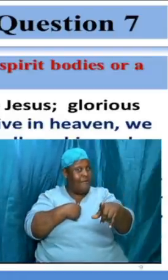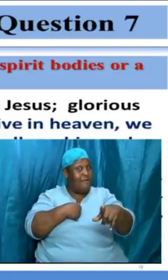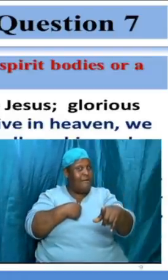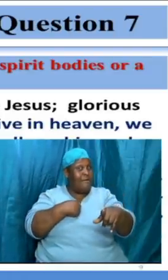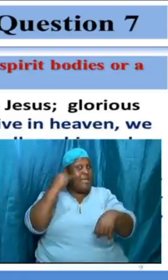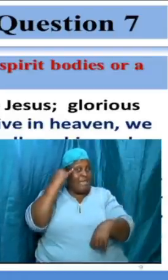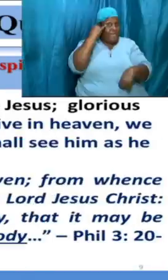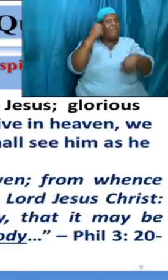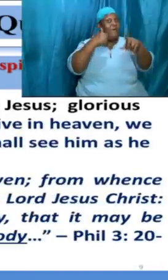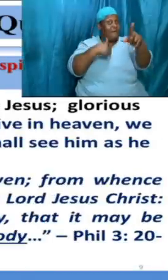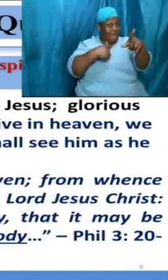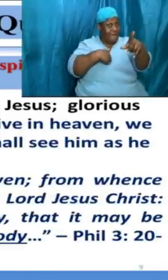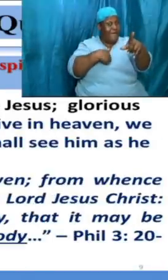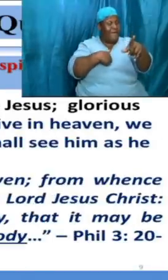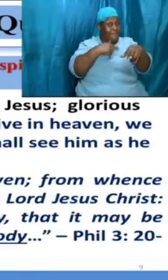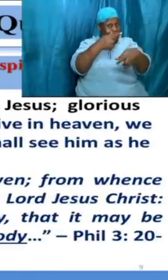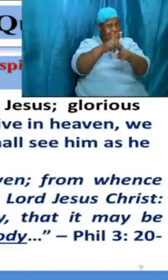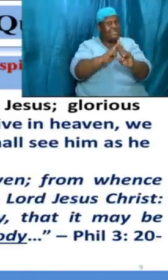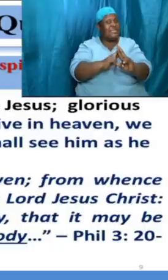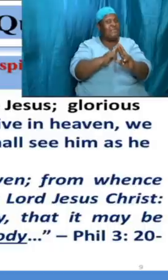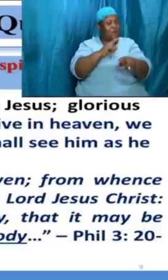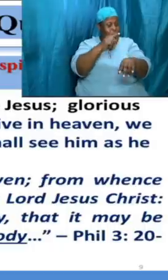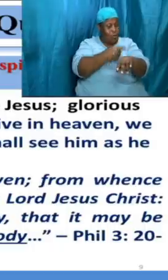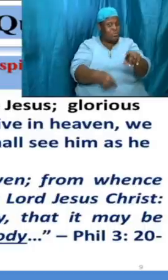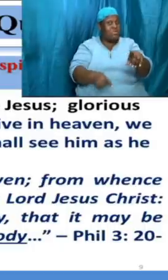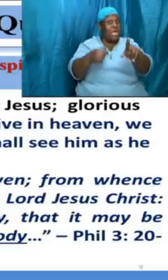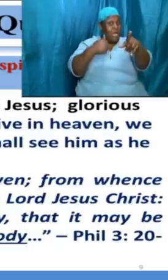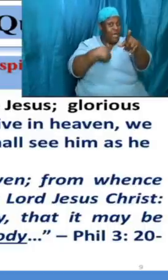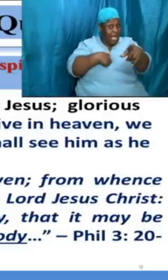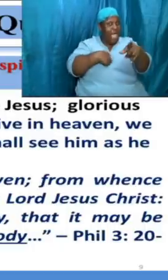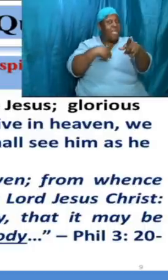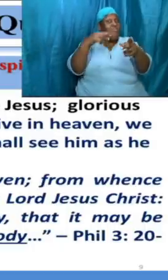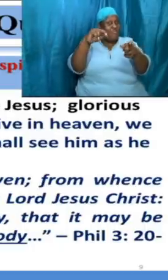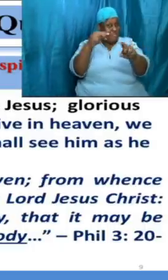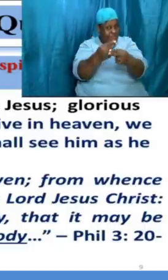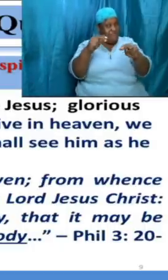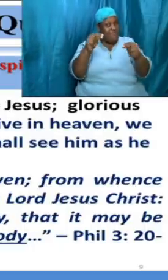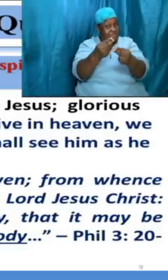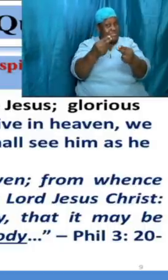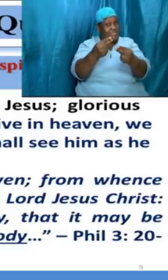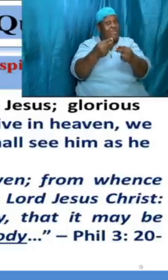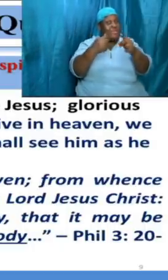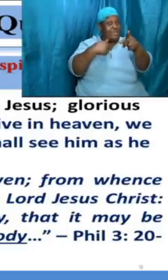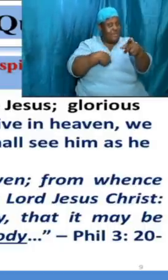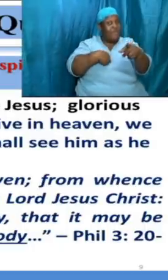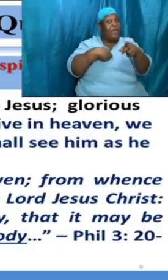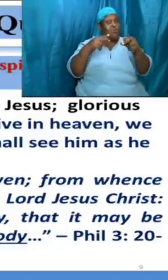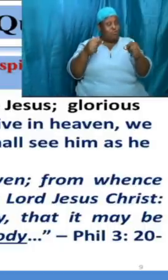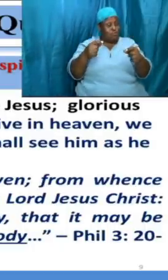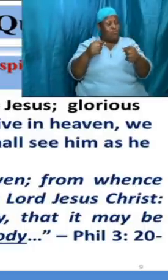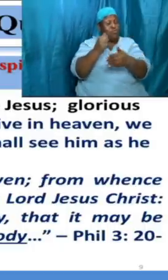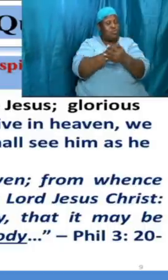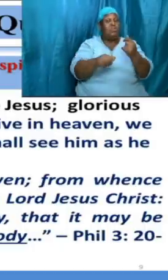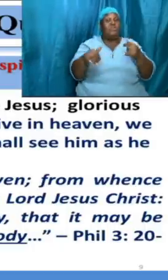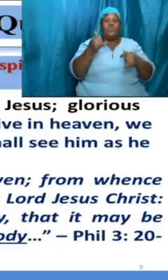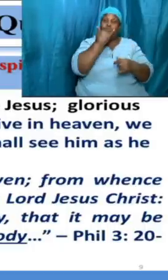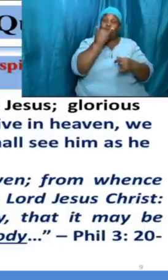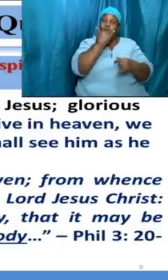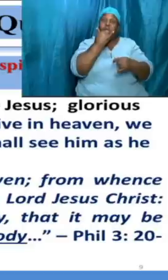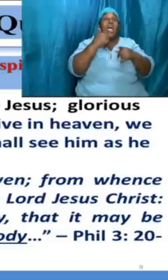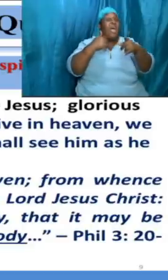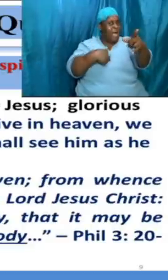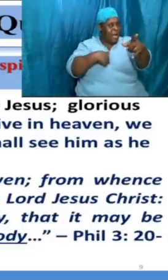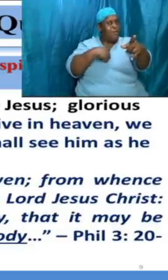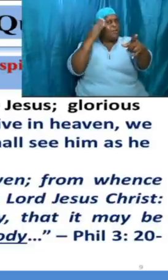i hurt if i do something wrong i know if i get a reward right now and get